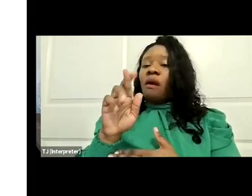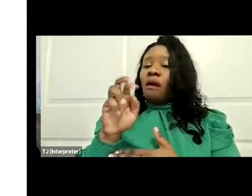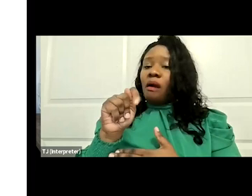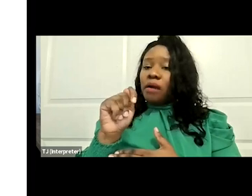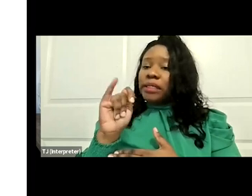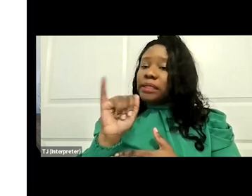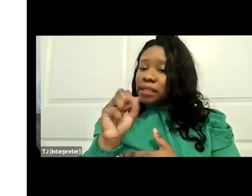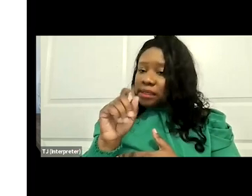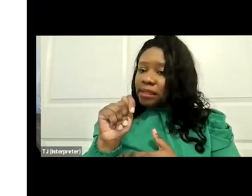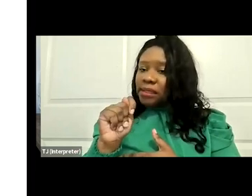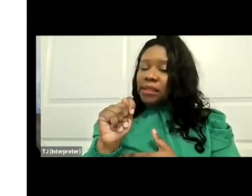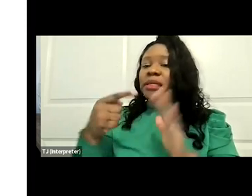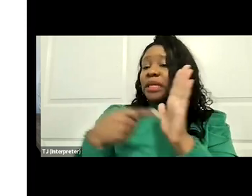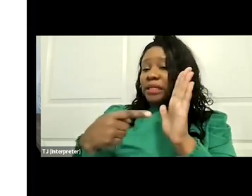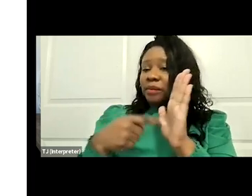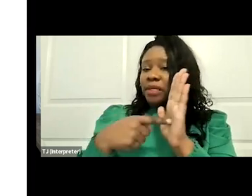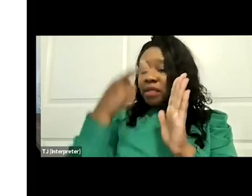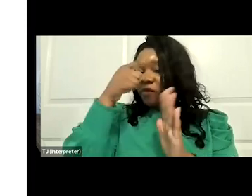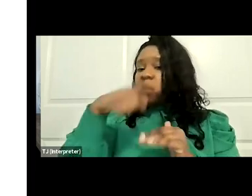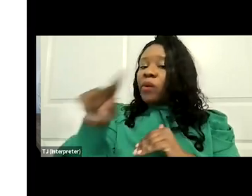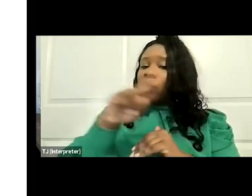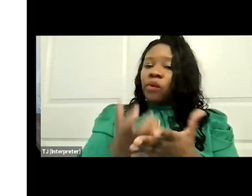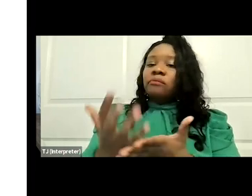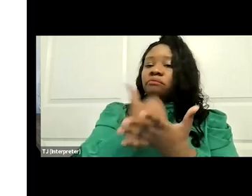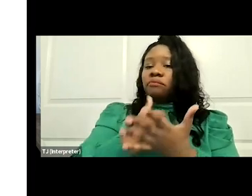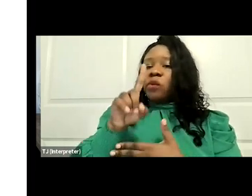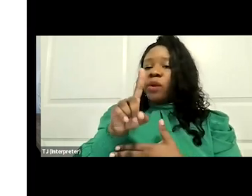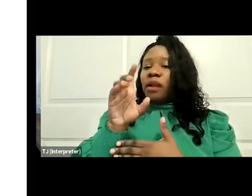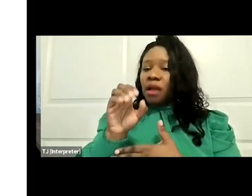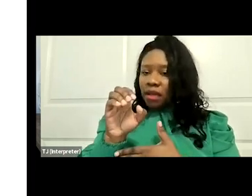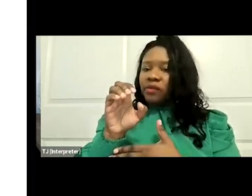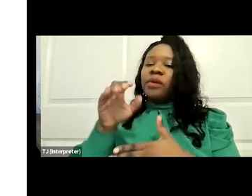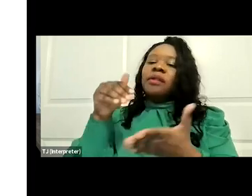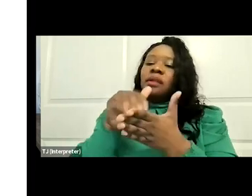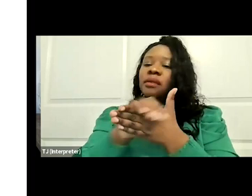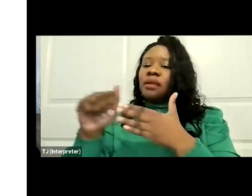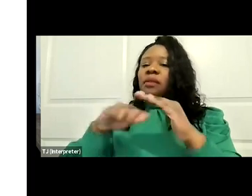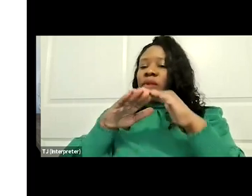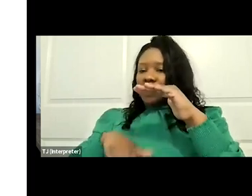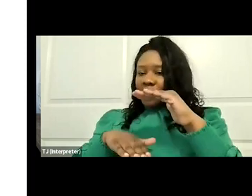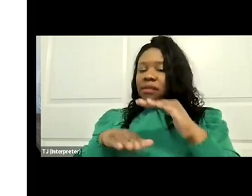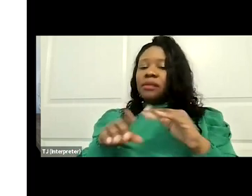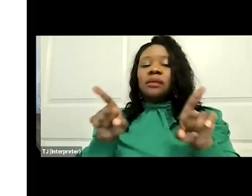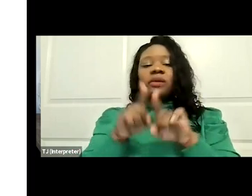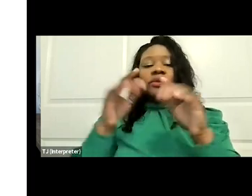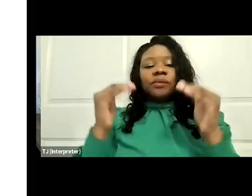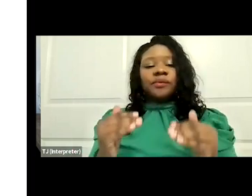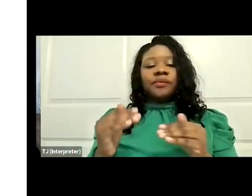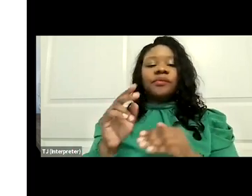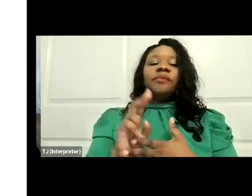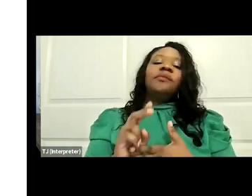those making a hundred thousand dollars or less. And then the universal charitable deduction,